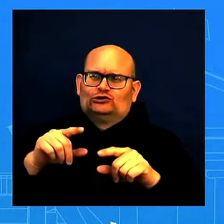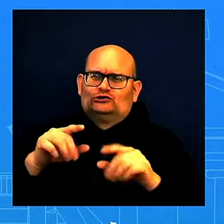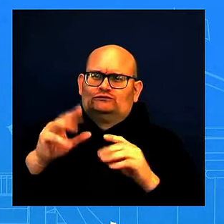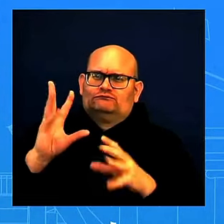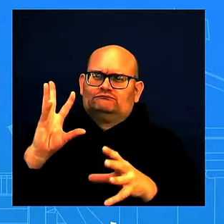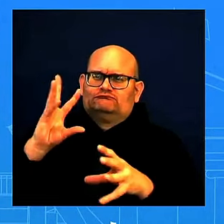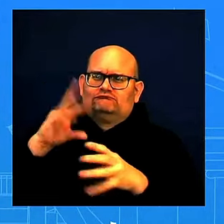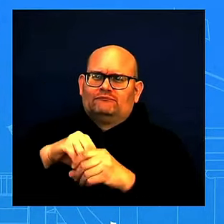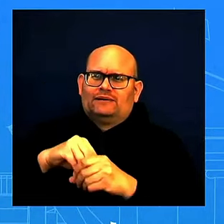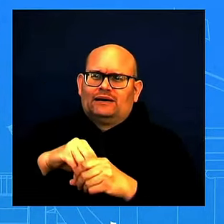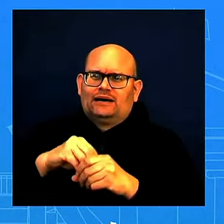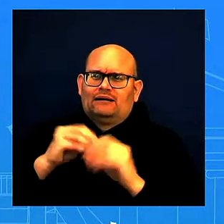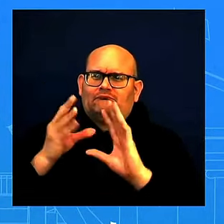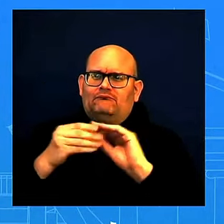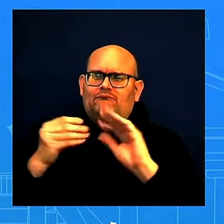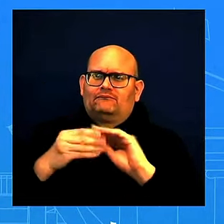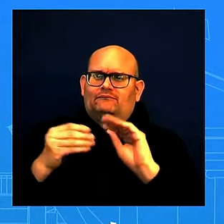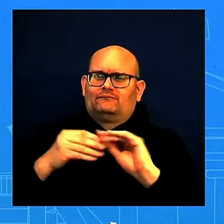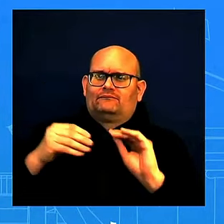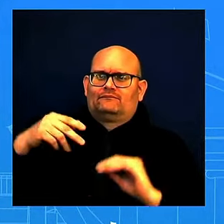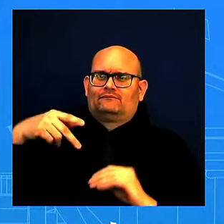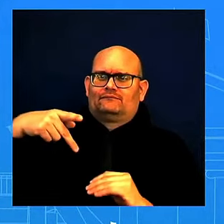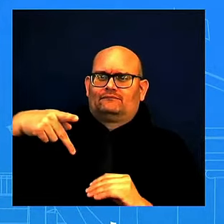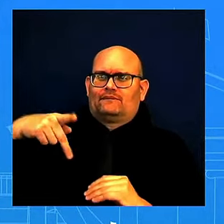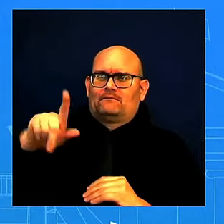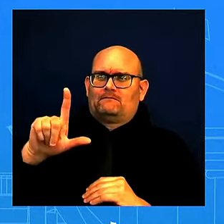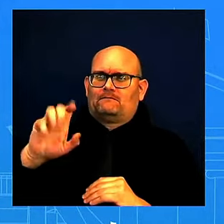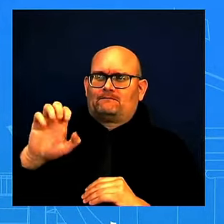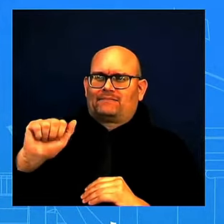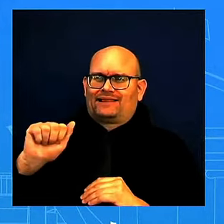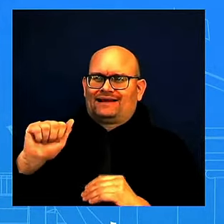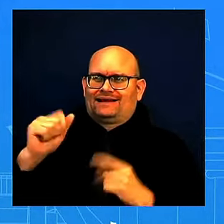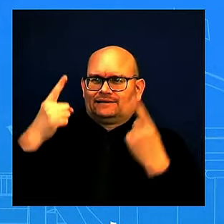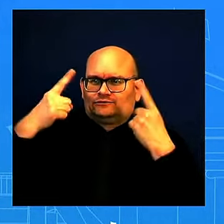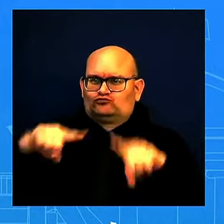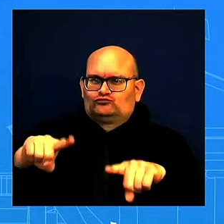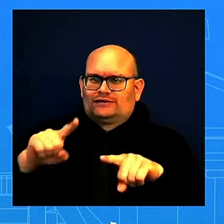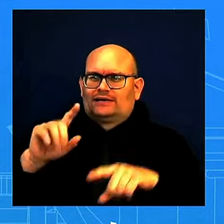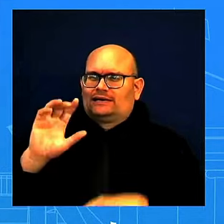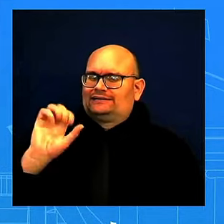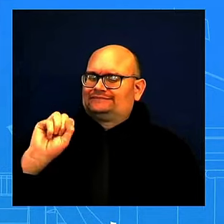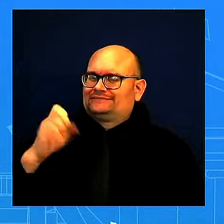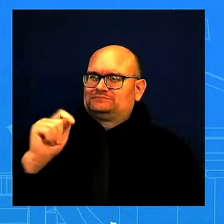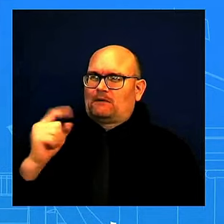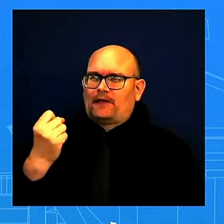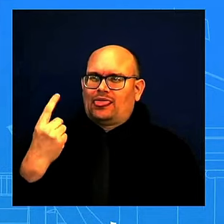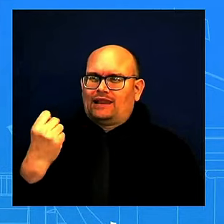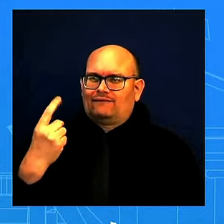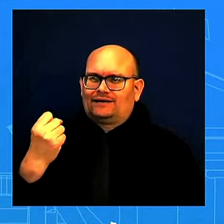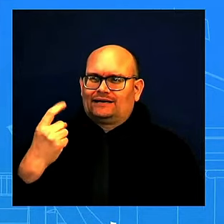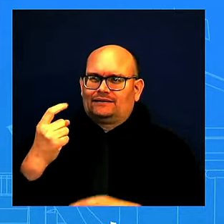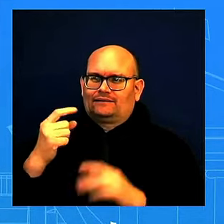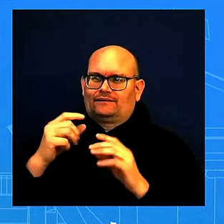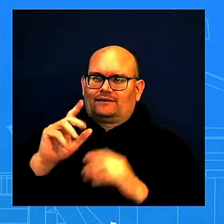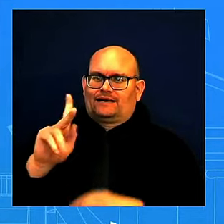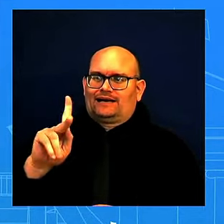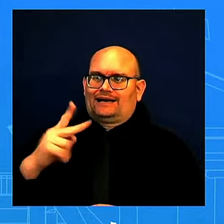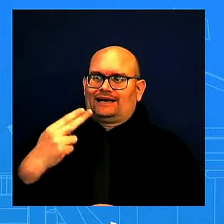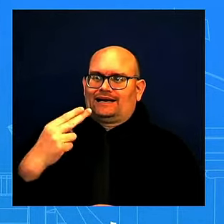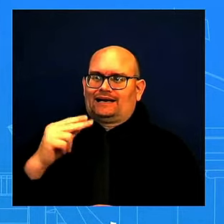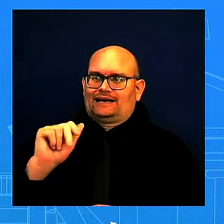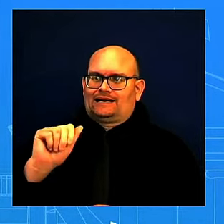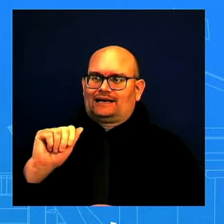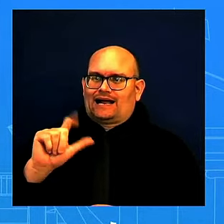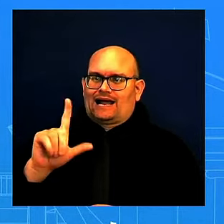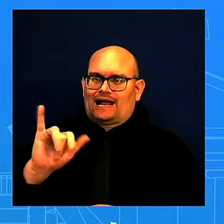of that plea deal for the 9-11 defendants, including Khalid Sheikh Mohammed. Did the Secretary of Defense give a heads up to the President,